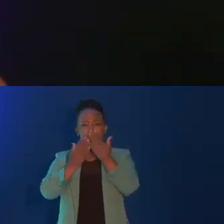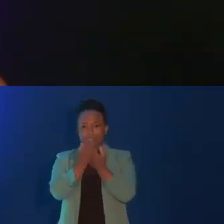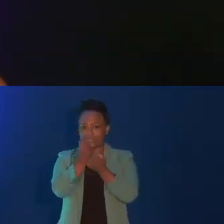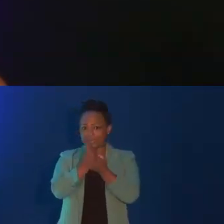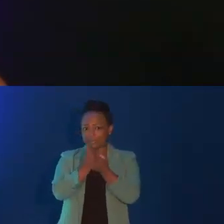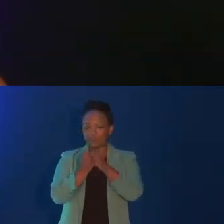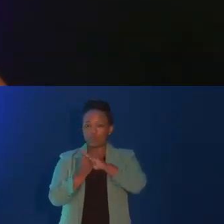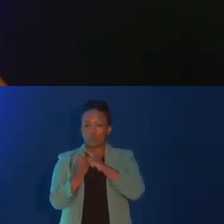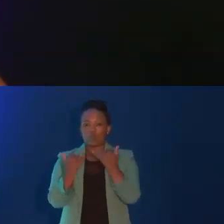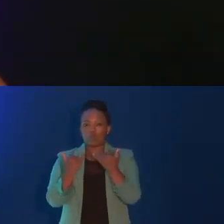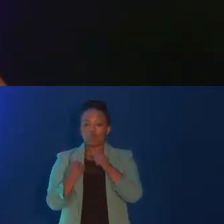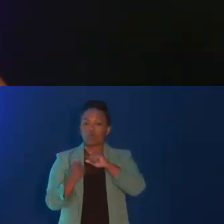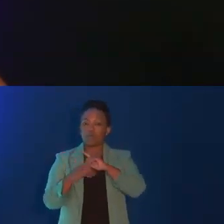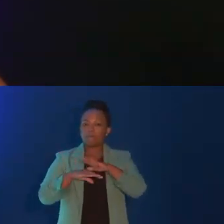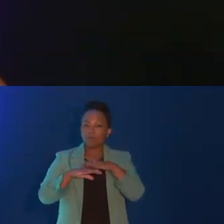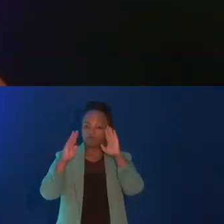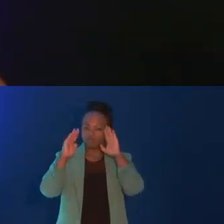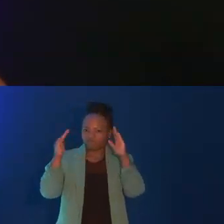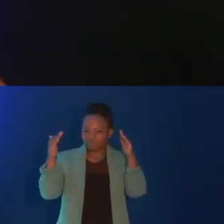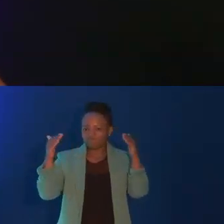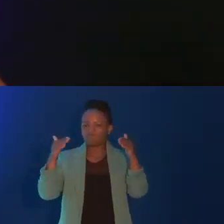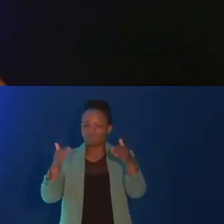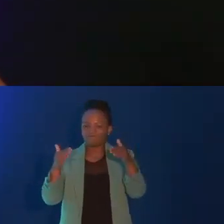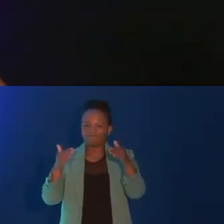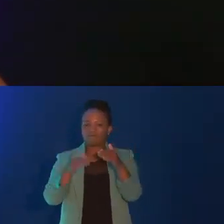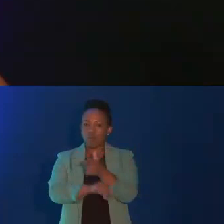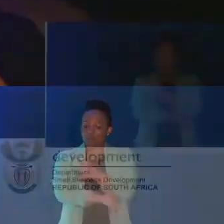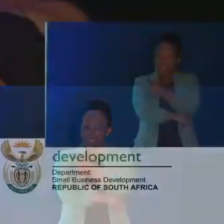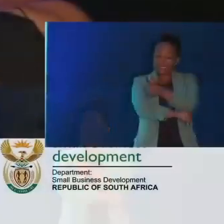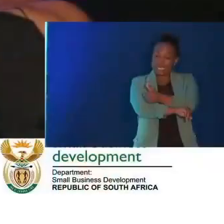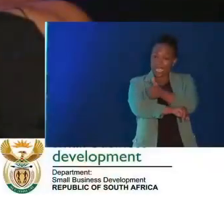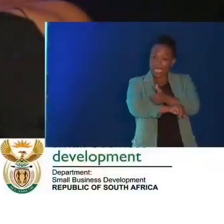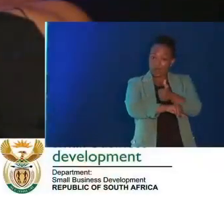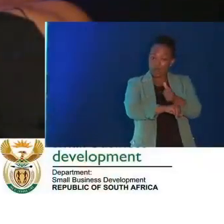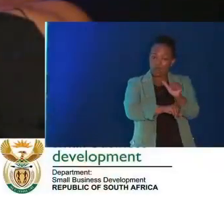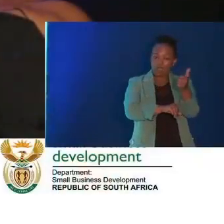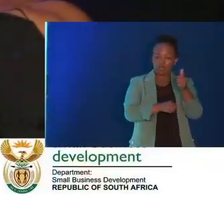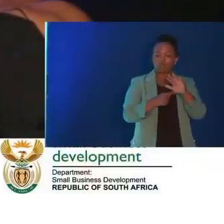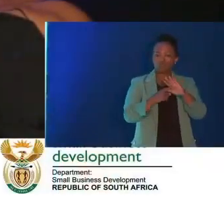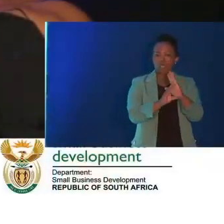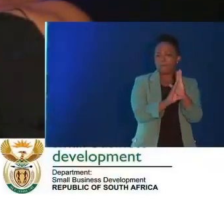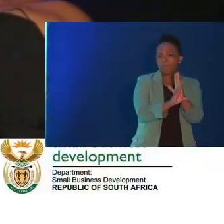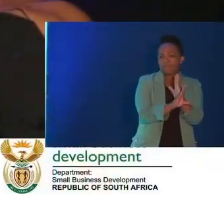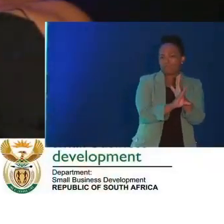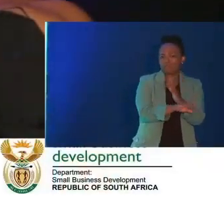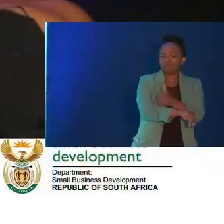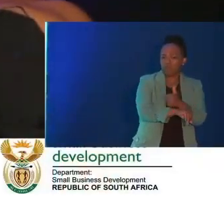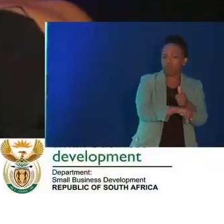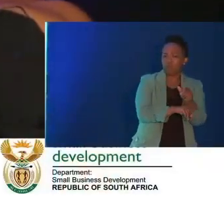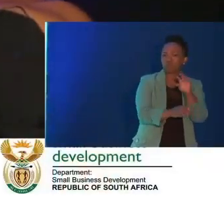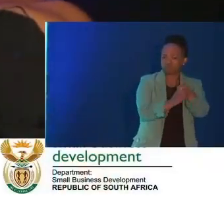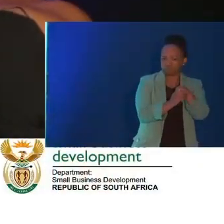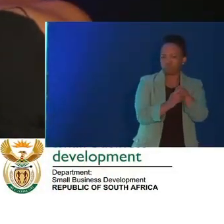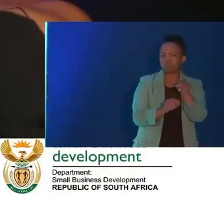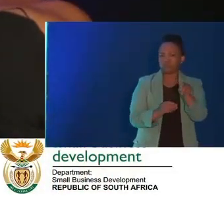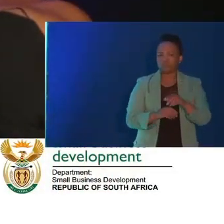through leveraging and focusing the efforts of other stakeholders, including the private sector. Our